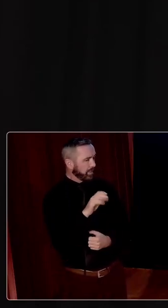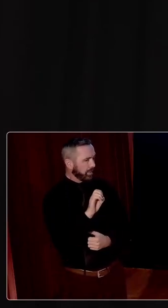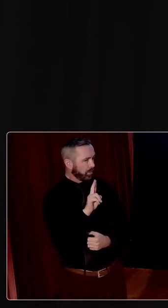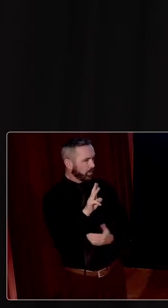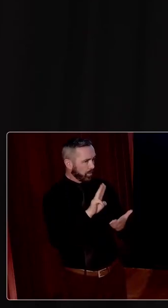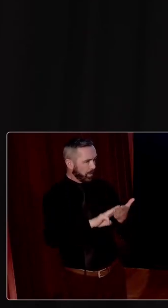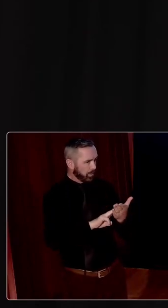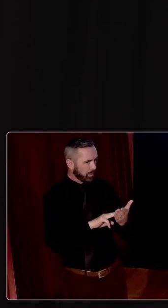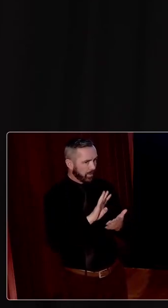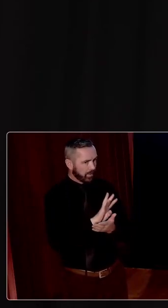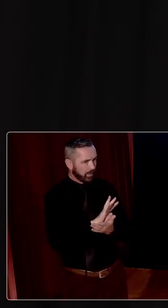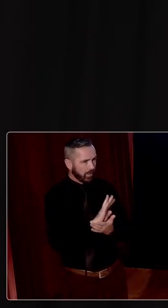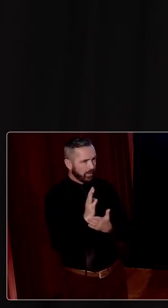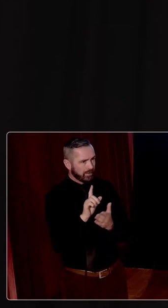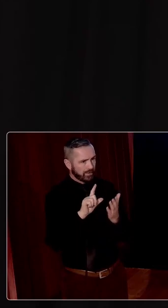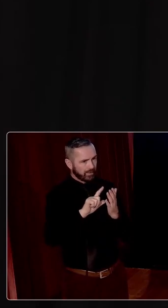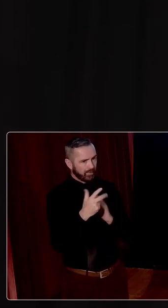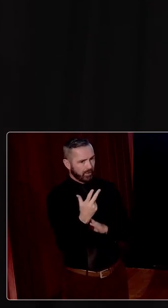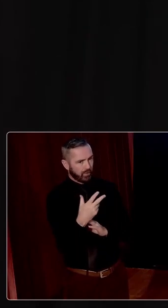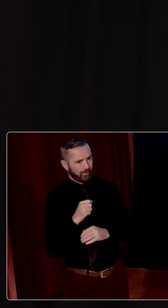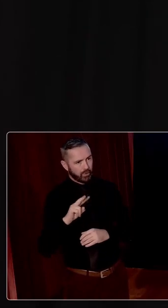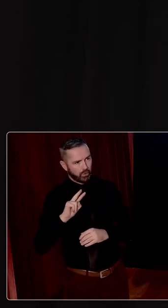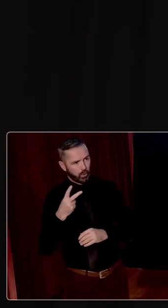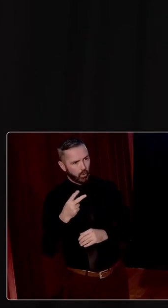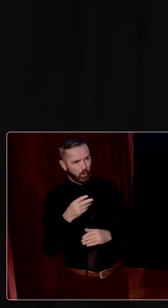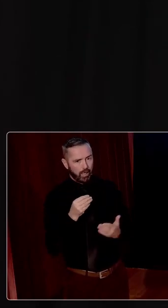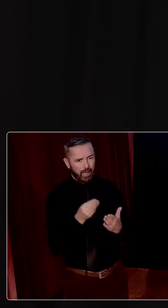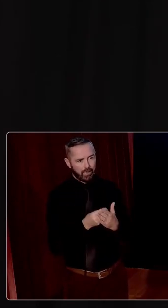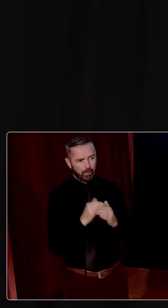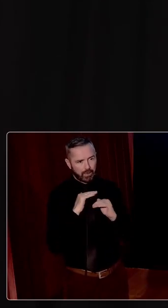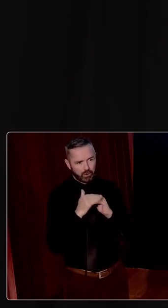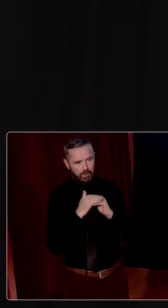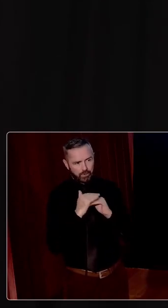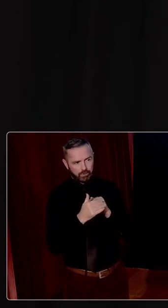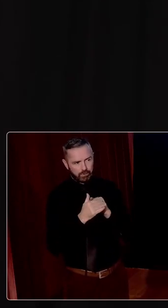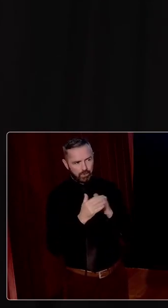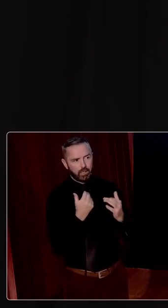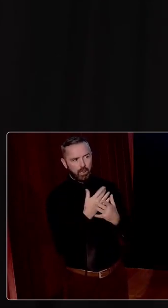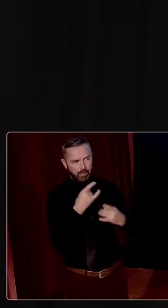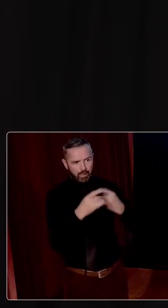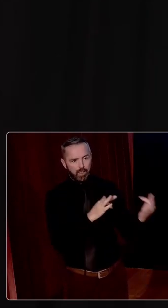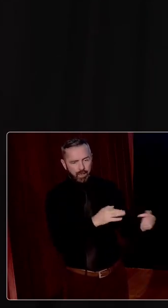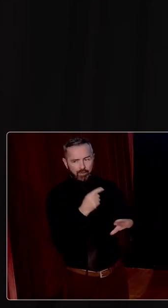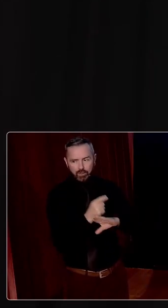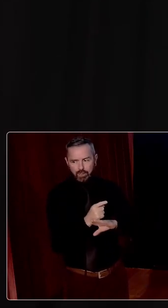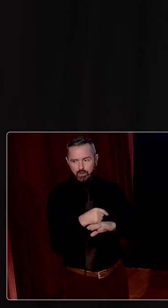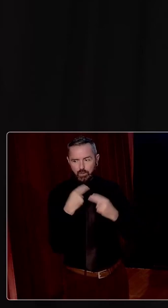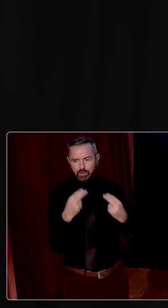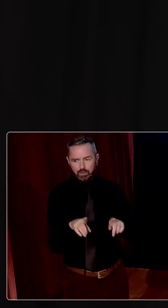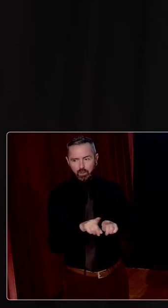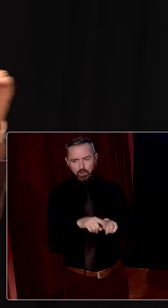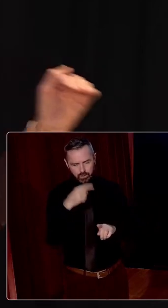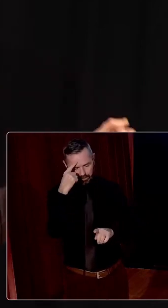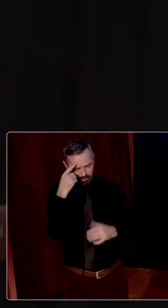73 that gave us the duo economic shelter, and a lot followed from there. So I do think that we need